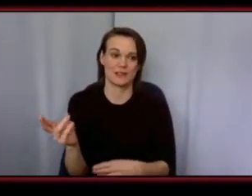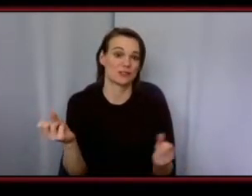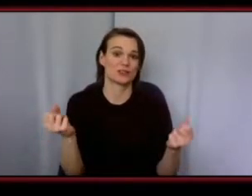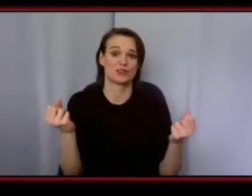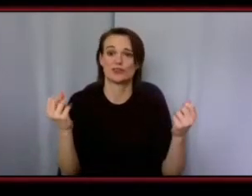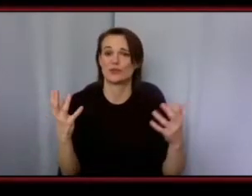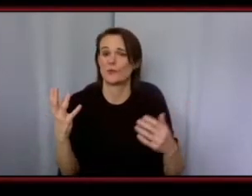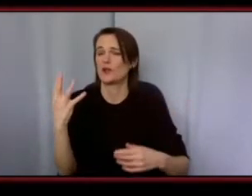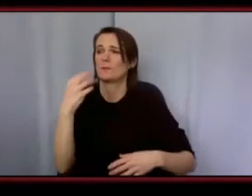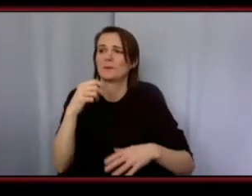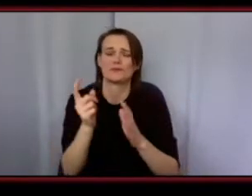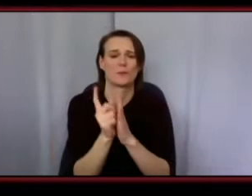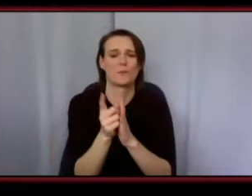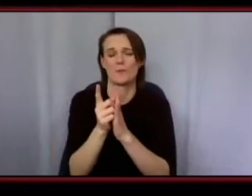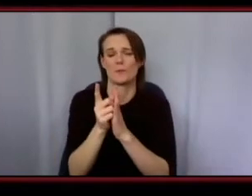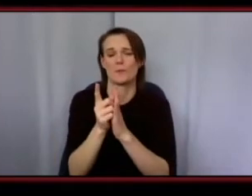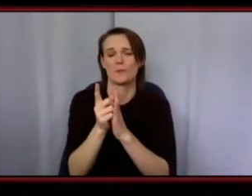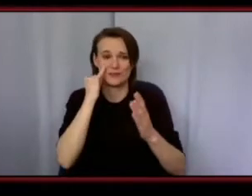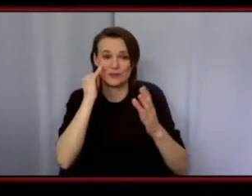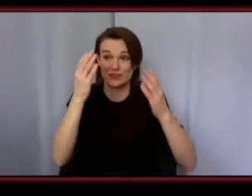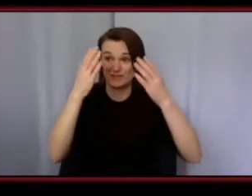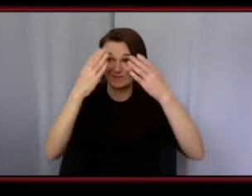breathe and open our ears